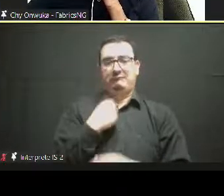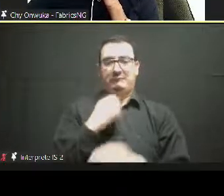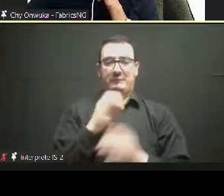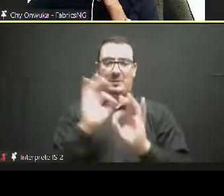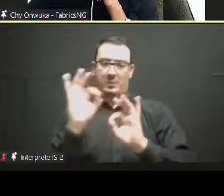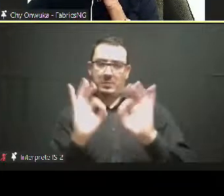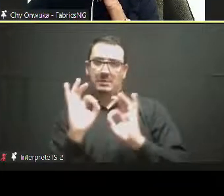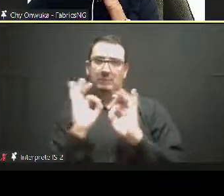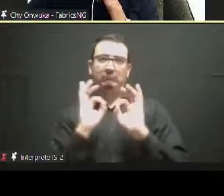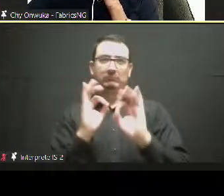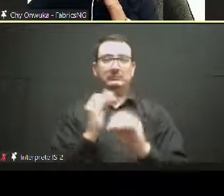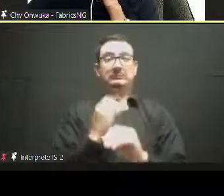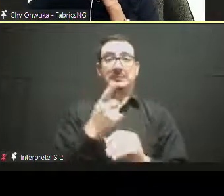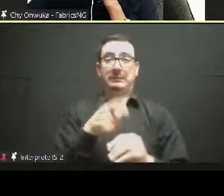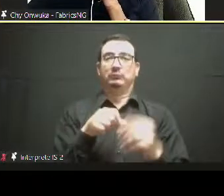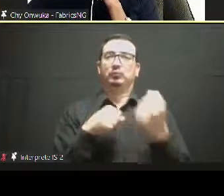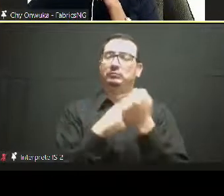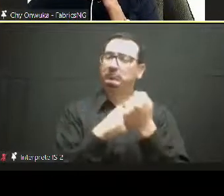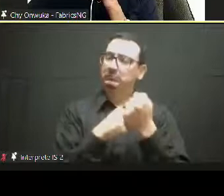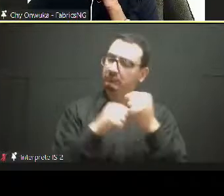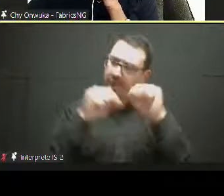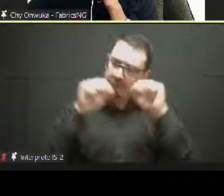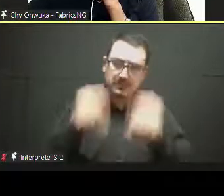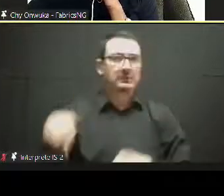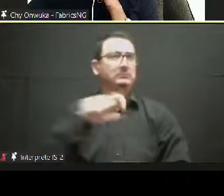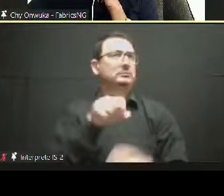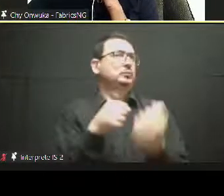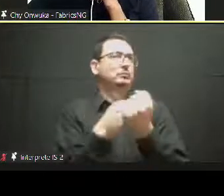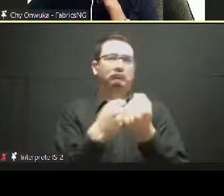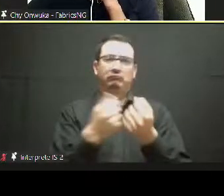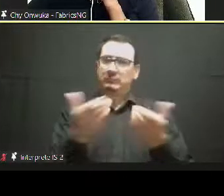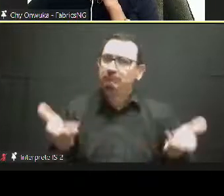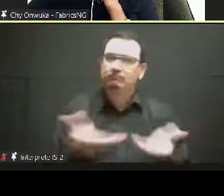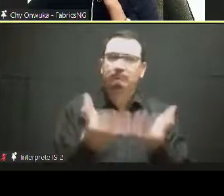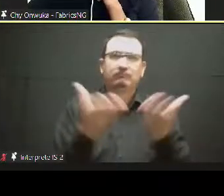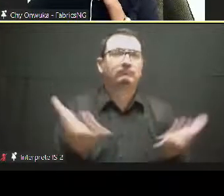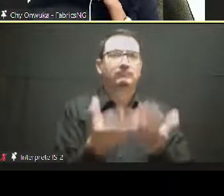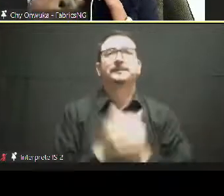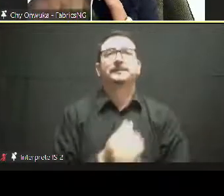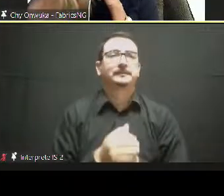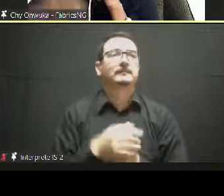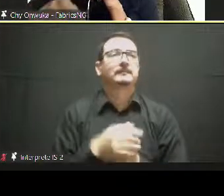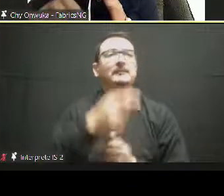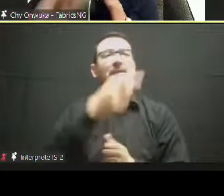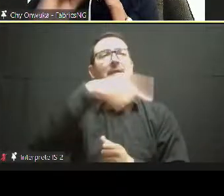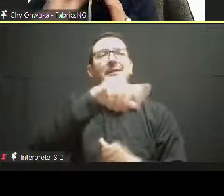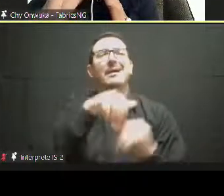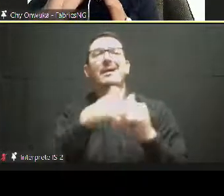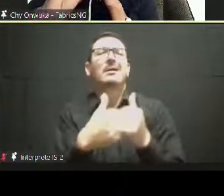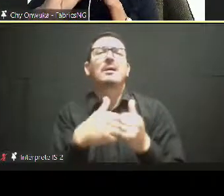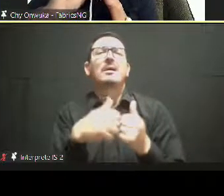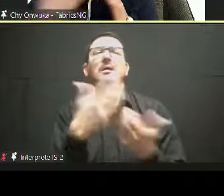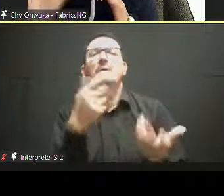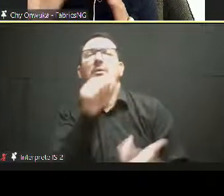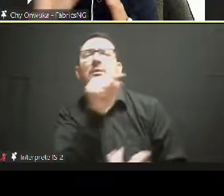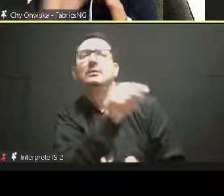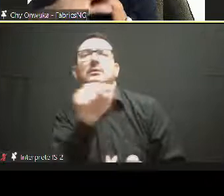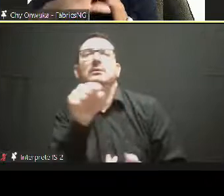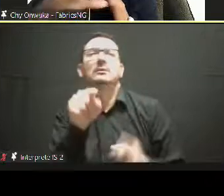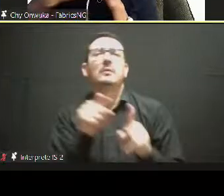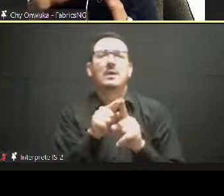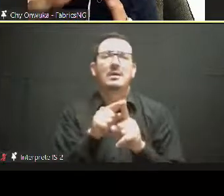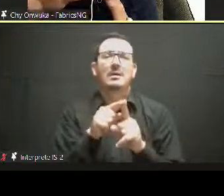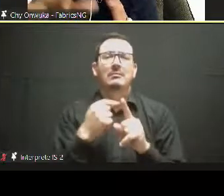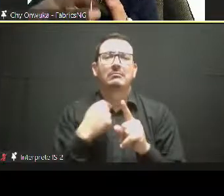sourcing is basically how your fabric is obtained. And as a creative or fashion brand is integral to your design process or your